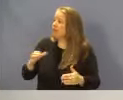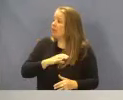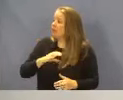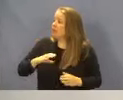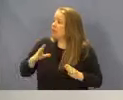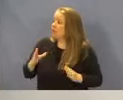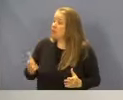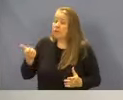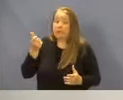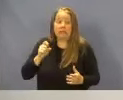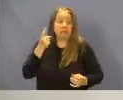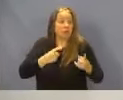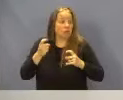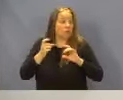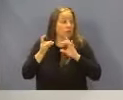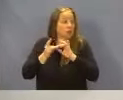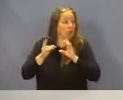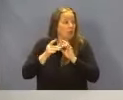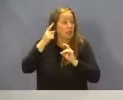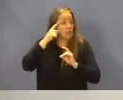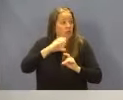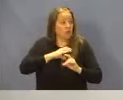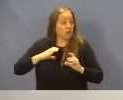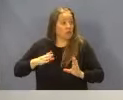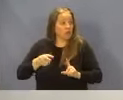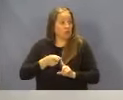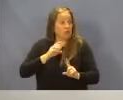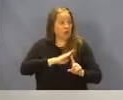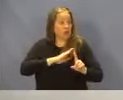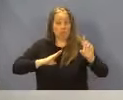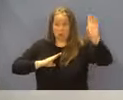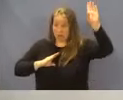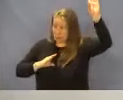Commissioner. Are there any questions, comments for the Commissioner from the Board, please?